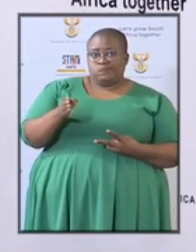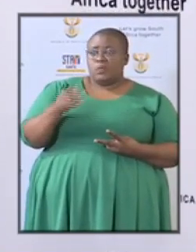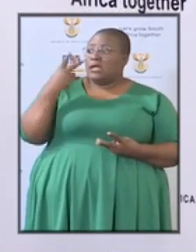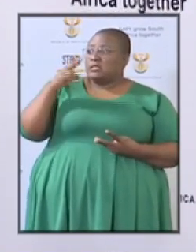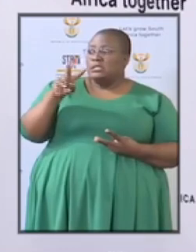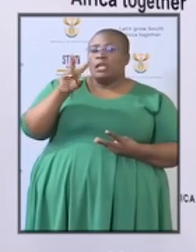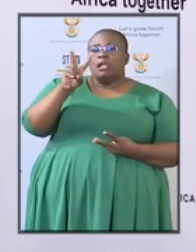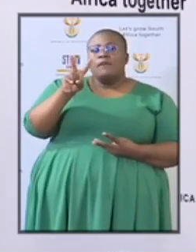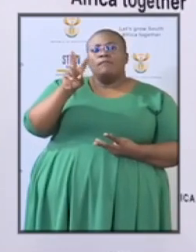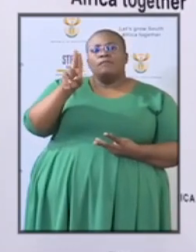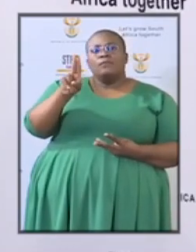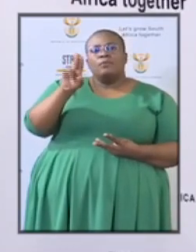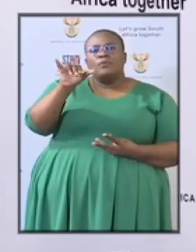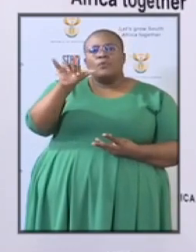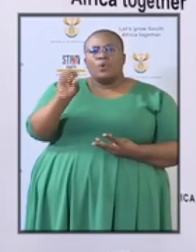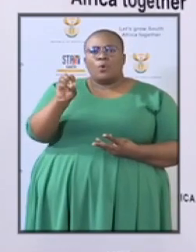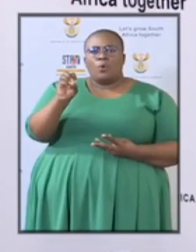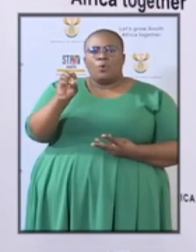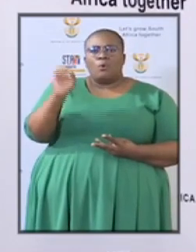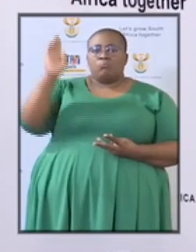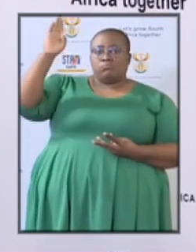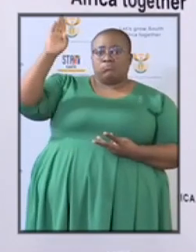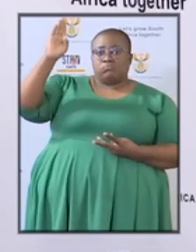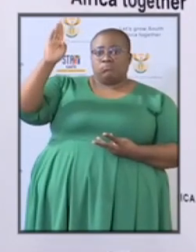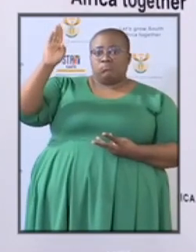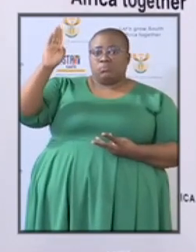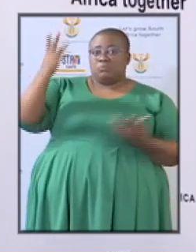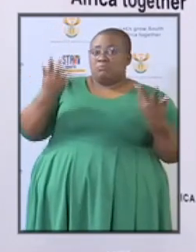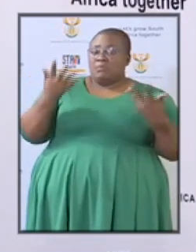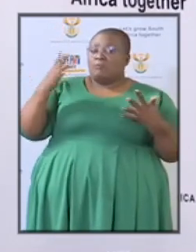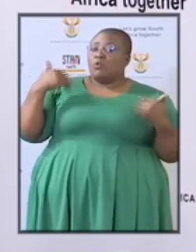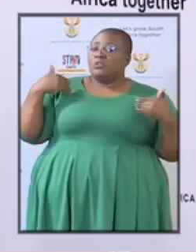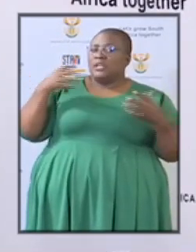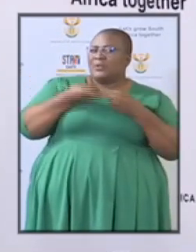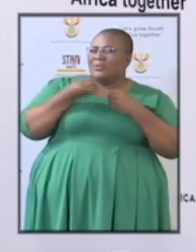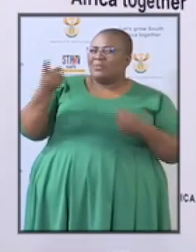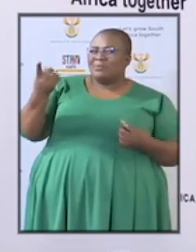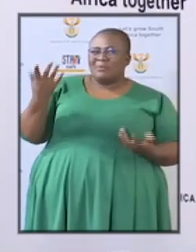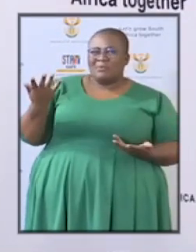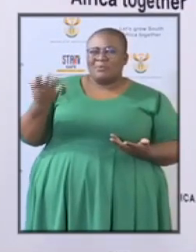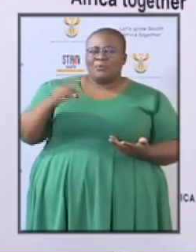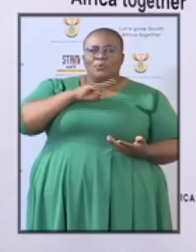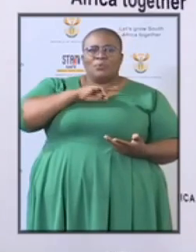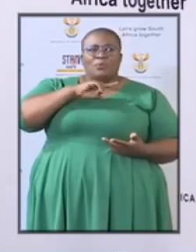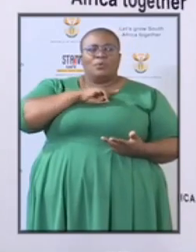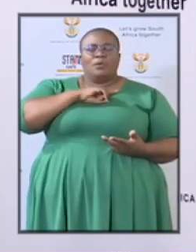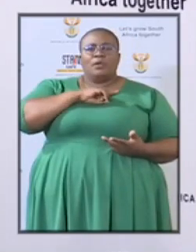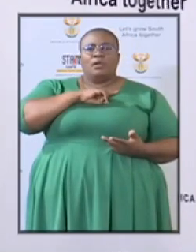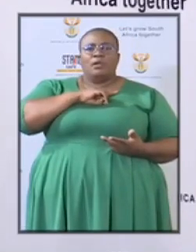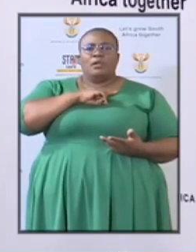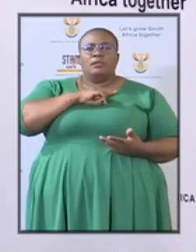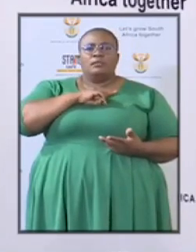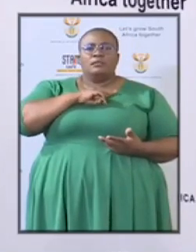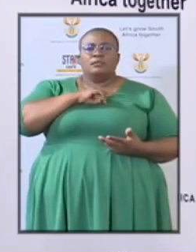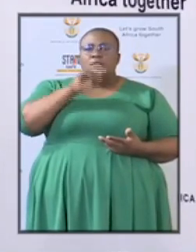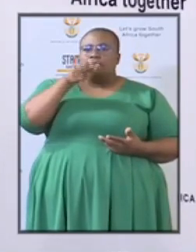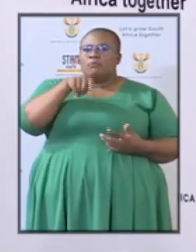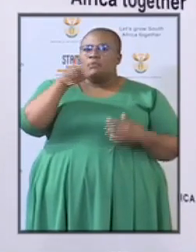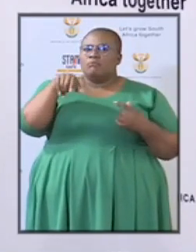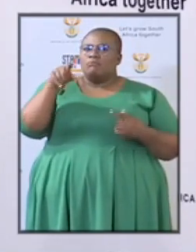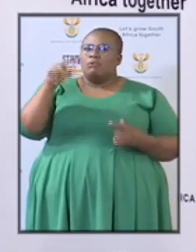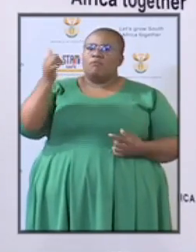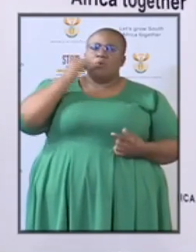who's already raised the hand. Maybe we will start with you, Vuyo, because there's nobody from the telephone line and WhatsApp.